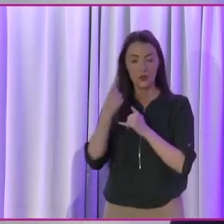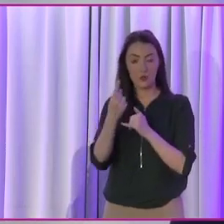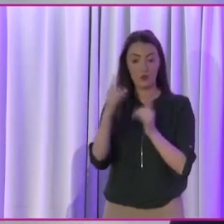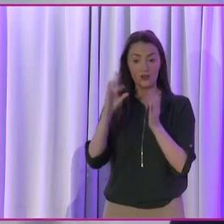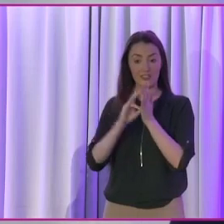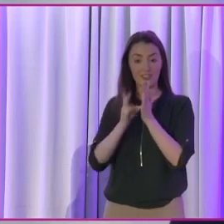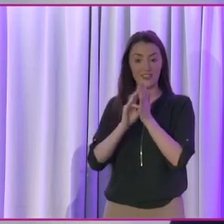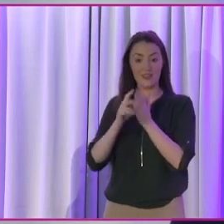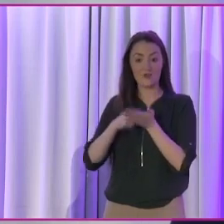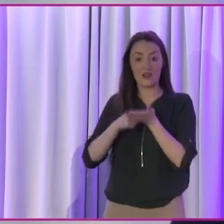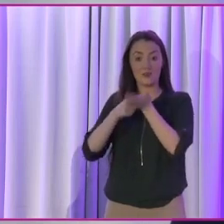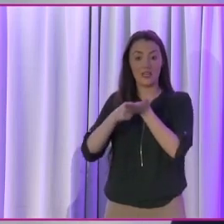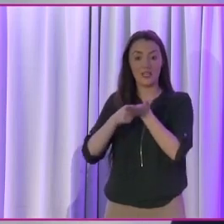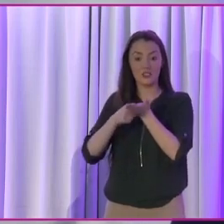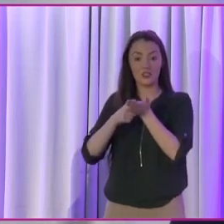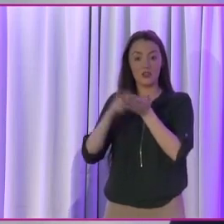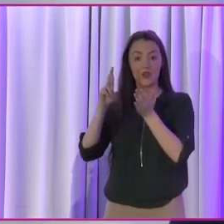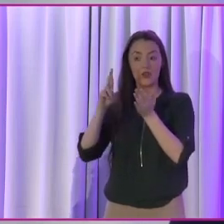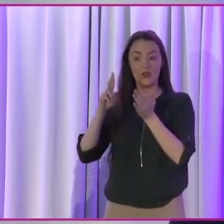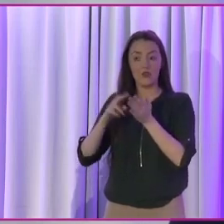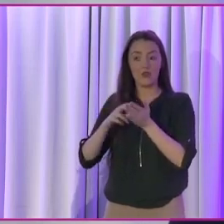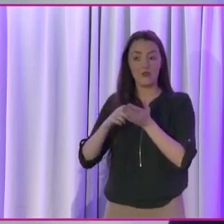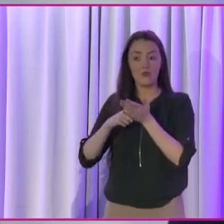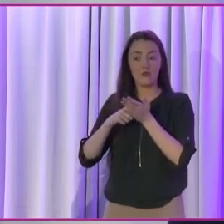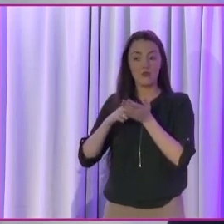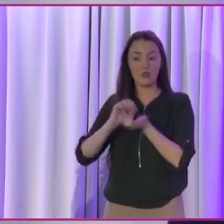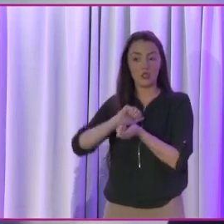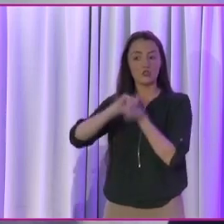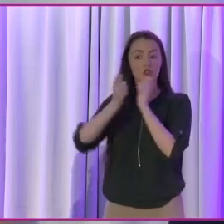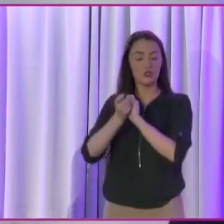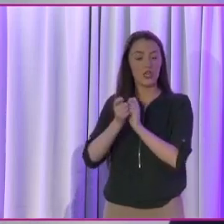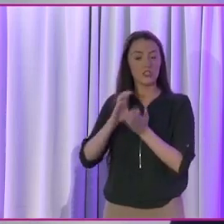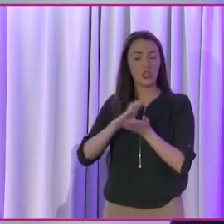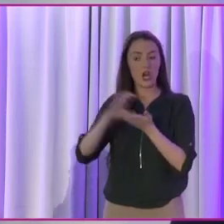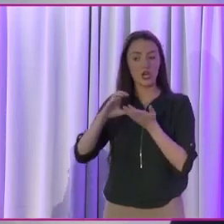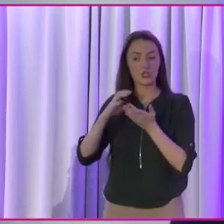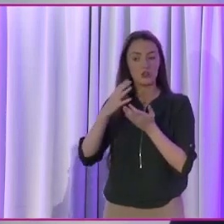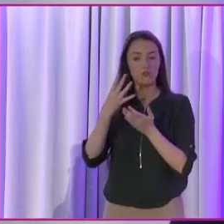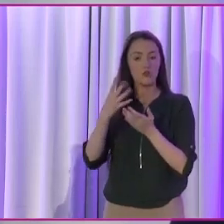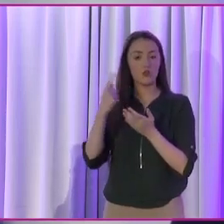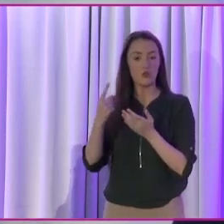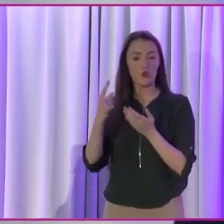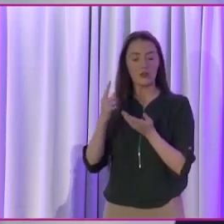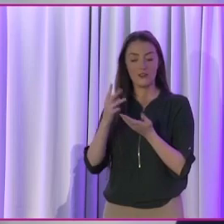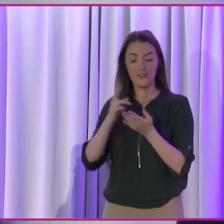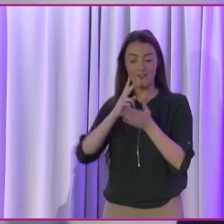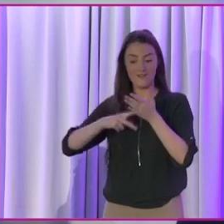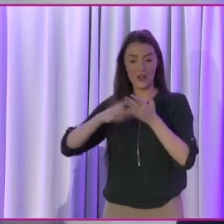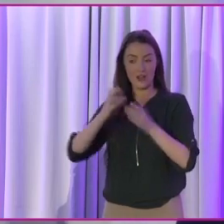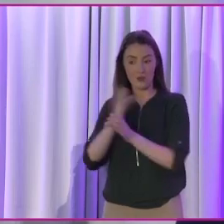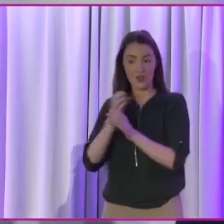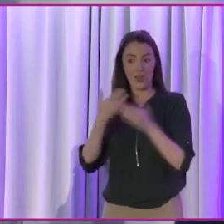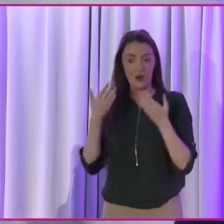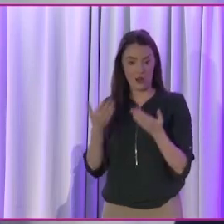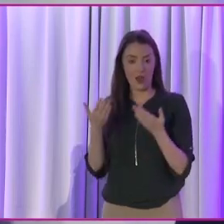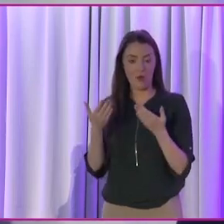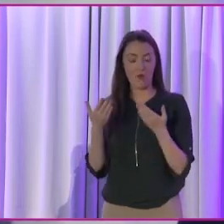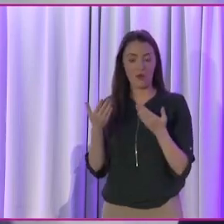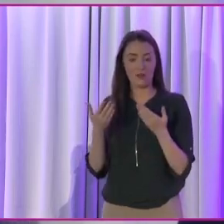was a referendum to change article 41 of the constitution to value care. And one of the key things that we looked at